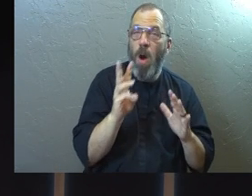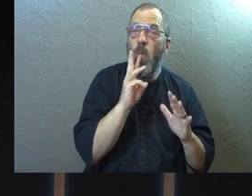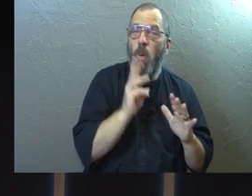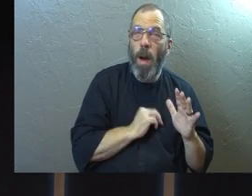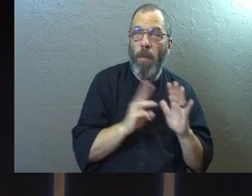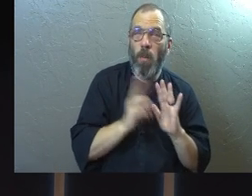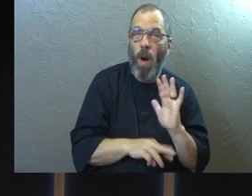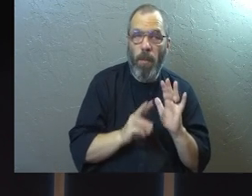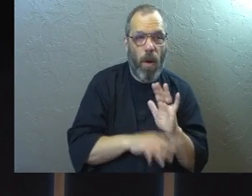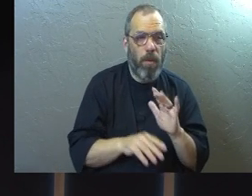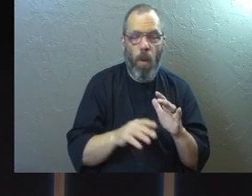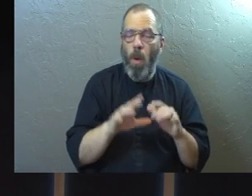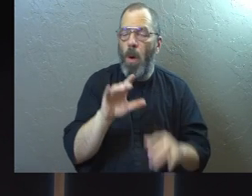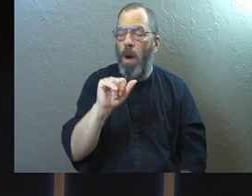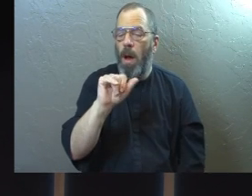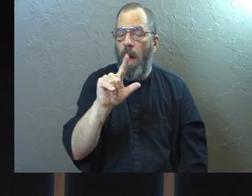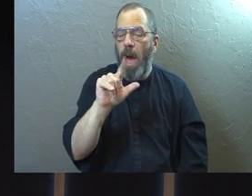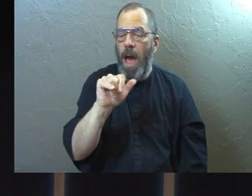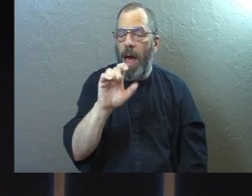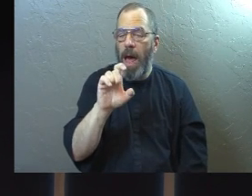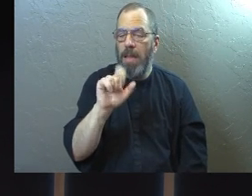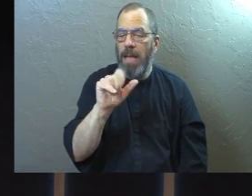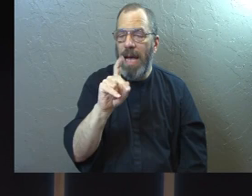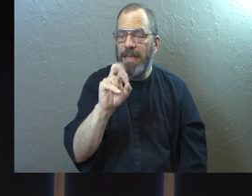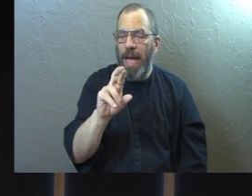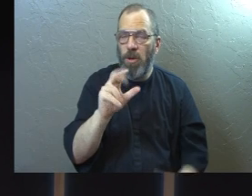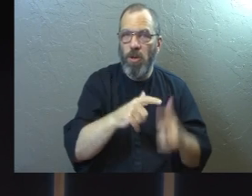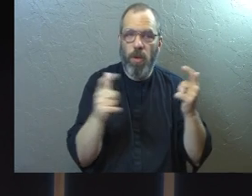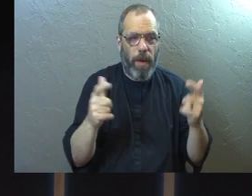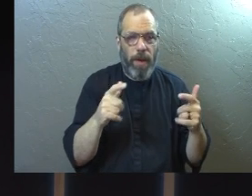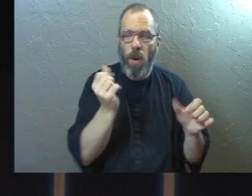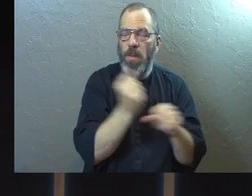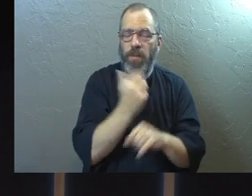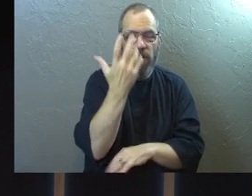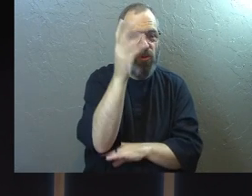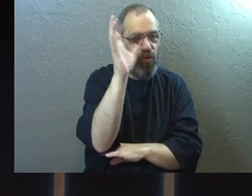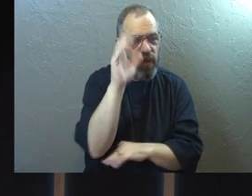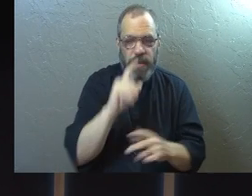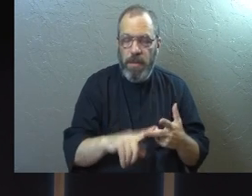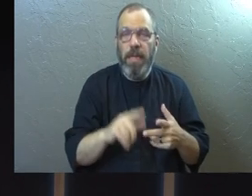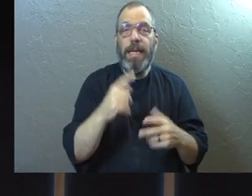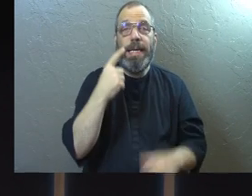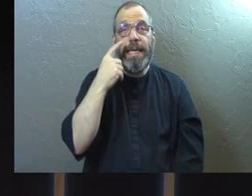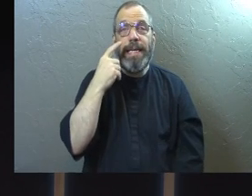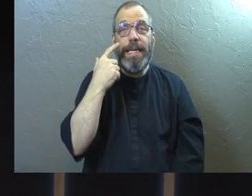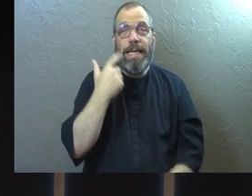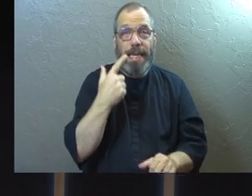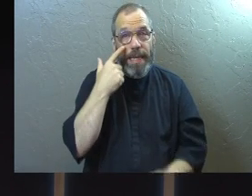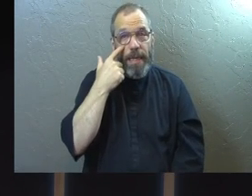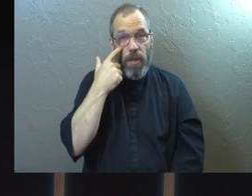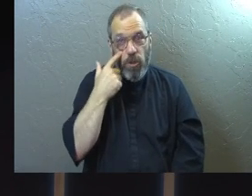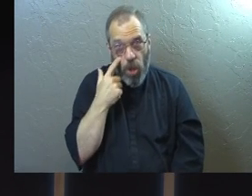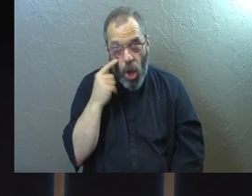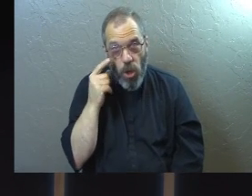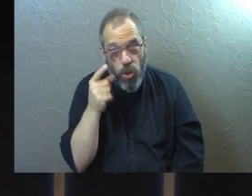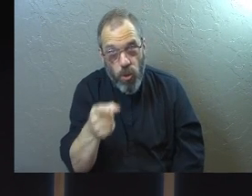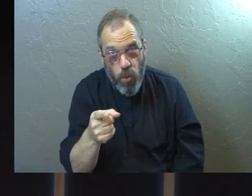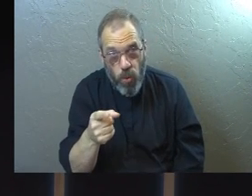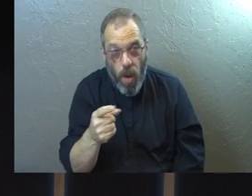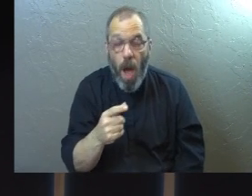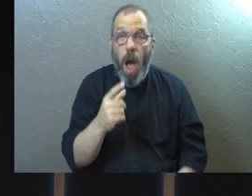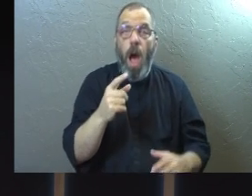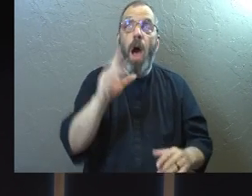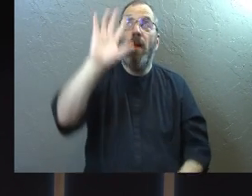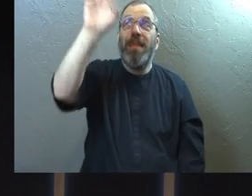Before Alexander the Great, before he created the trees, he saw you. Before he set